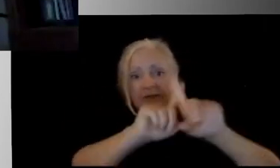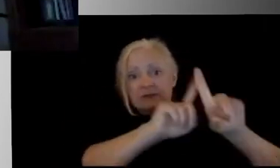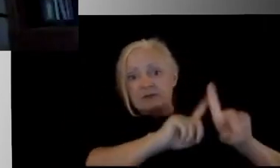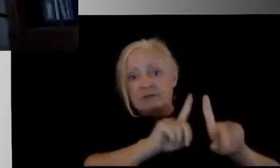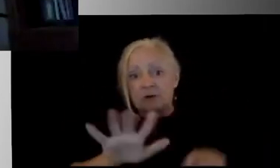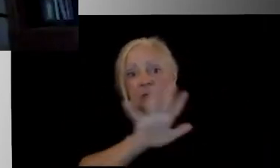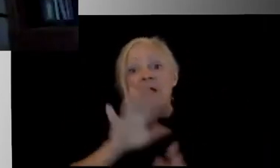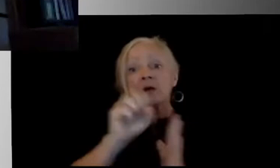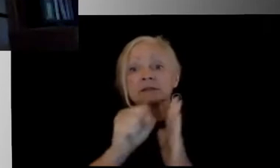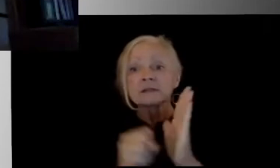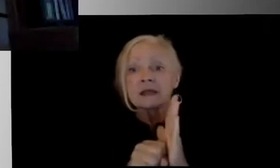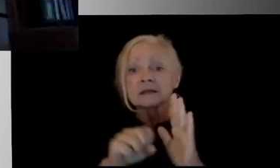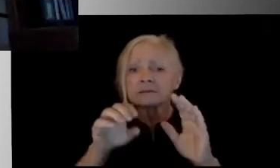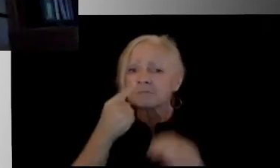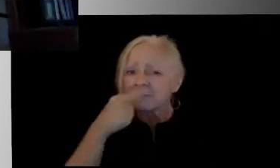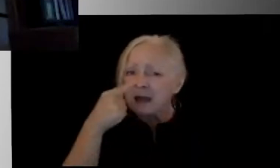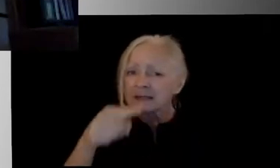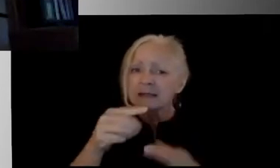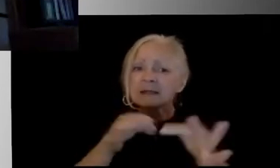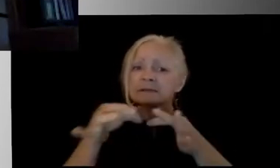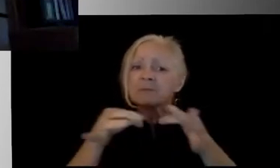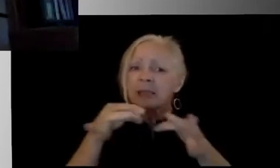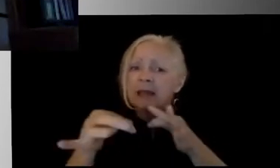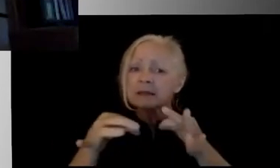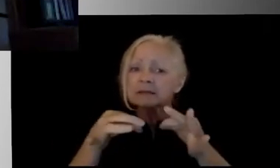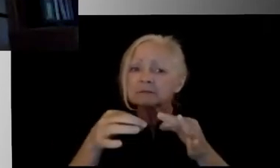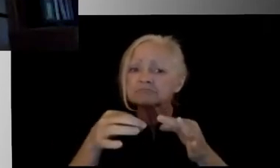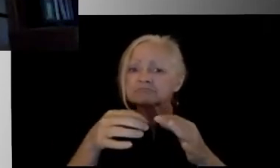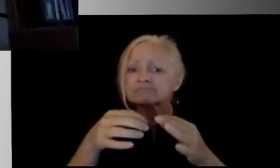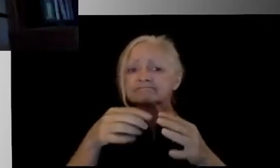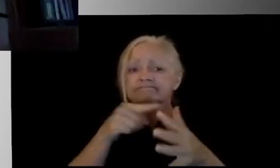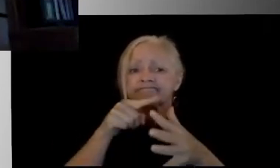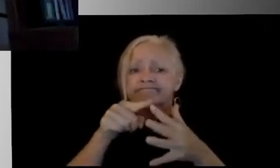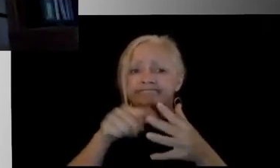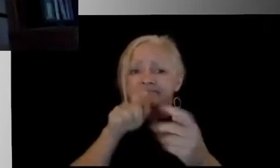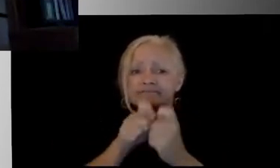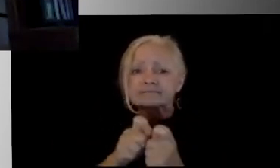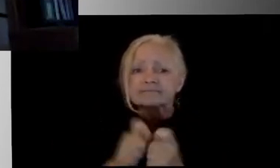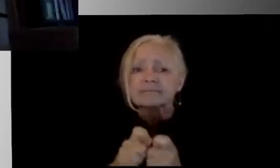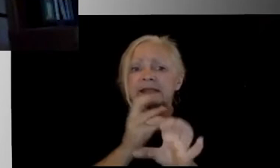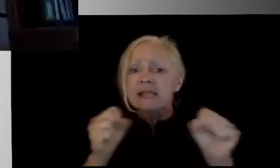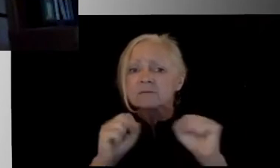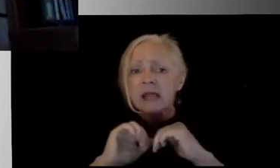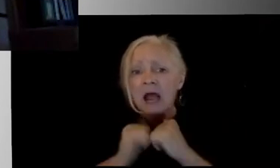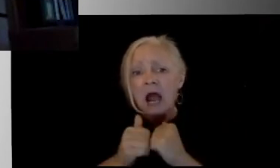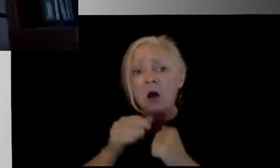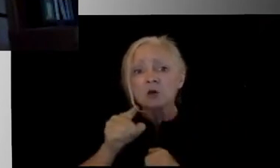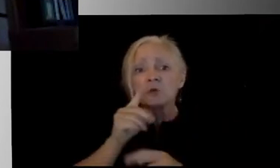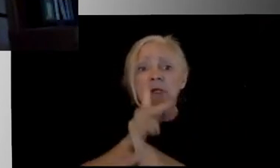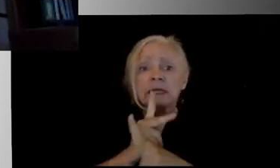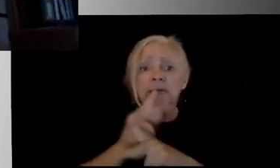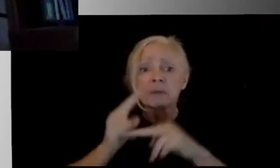are reopening, but could you explain us a little bit of the nitty-gritty for your reopening in terms of safety? How are you going to keep buildings clean?